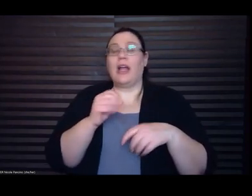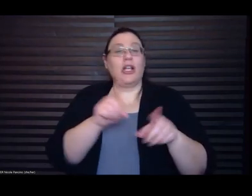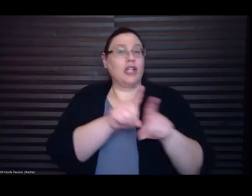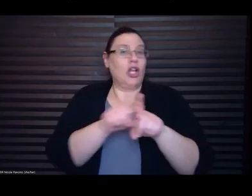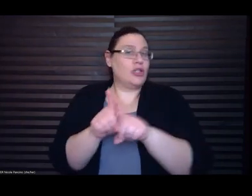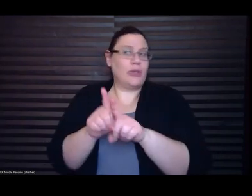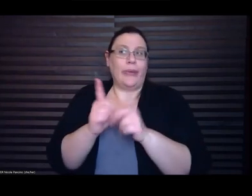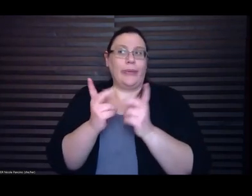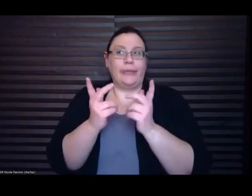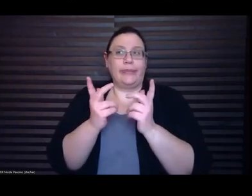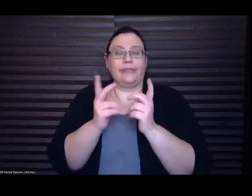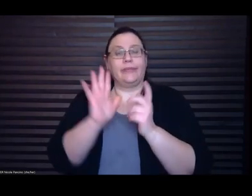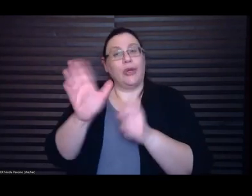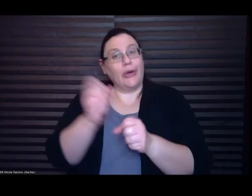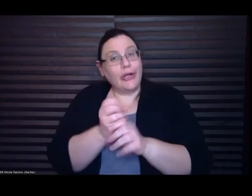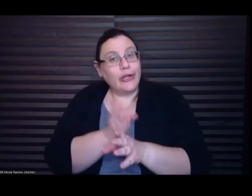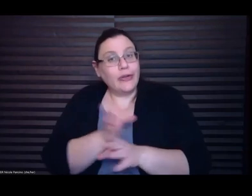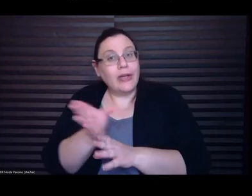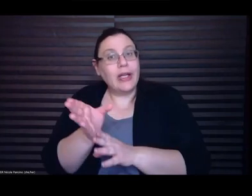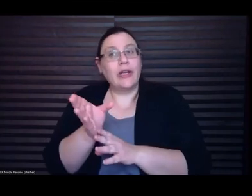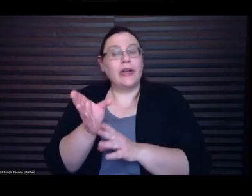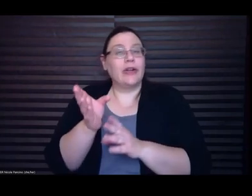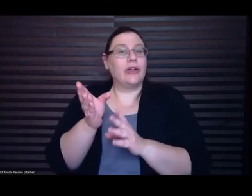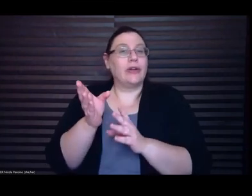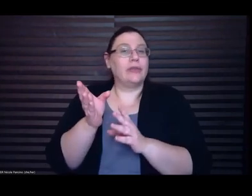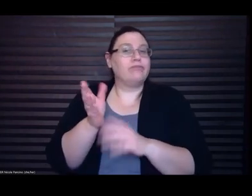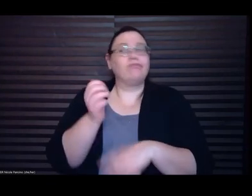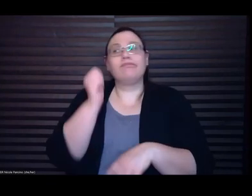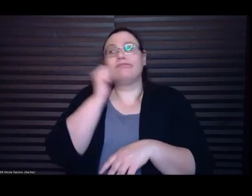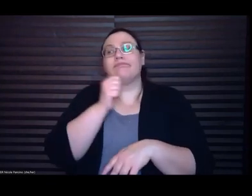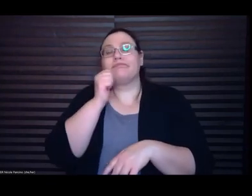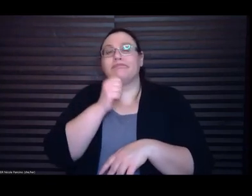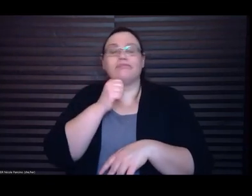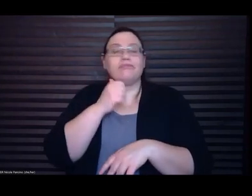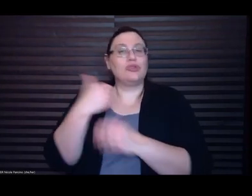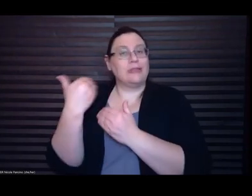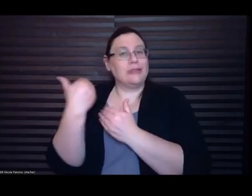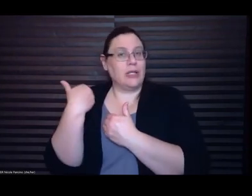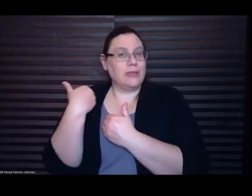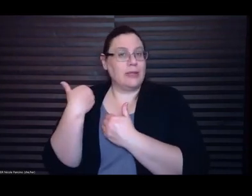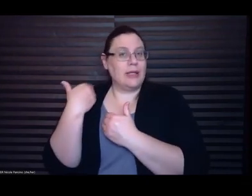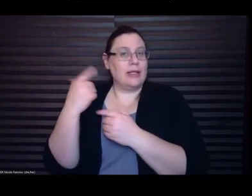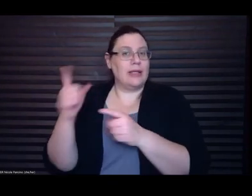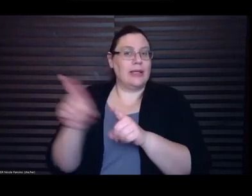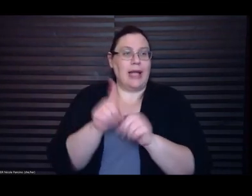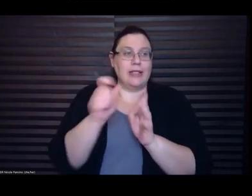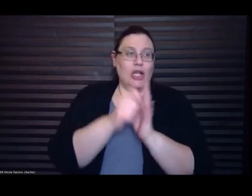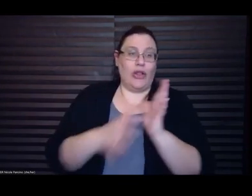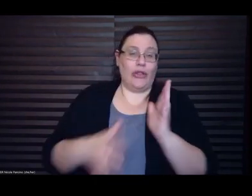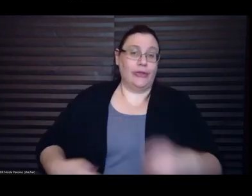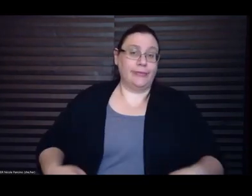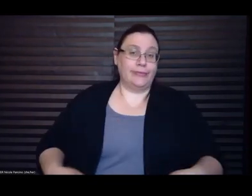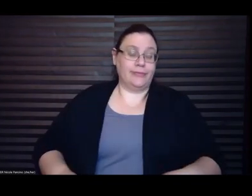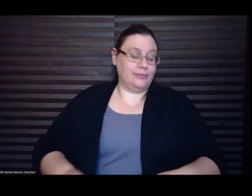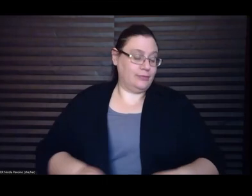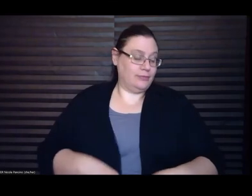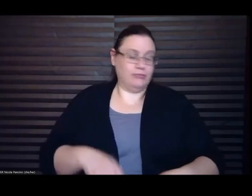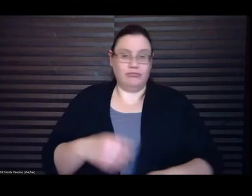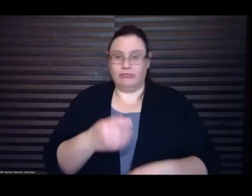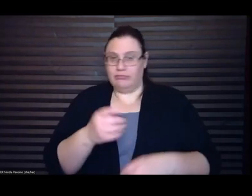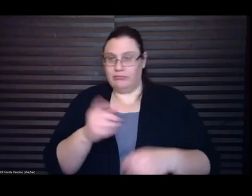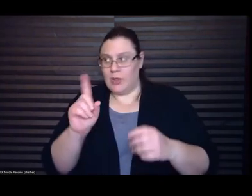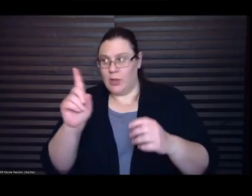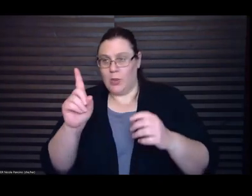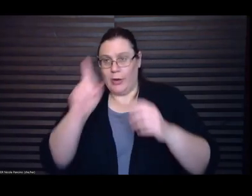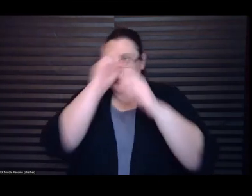responsibilities as as an author and where do you where do you see it going you